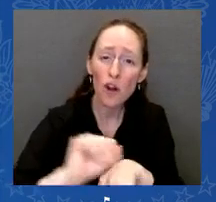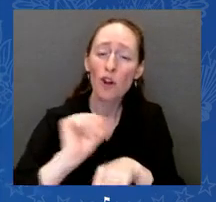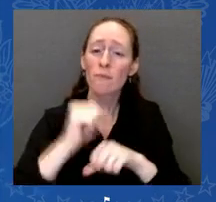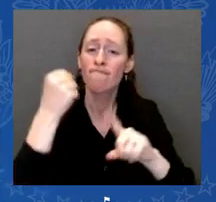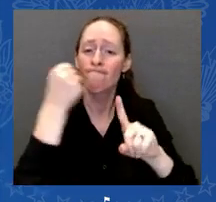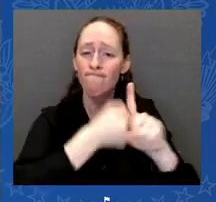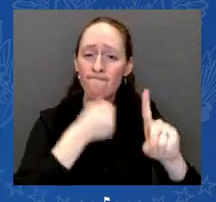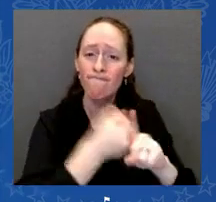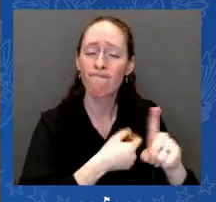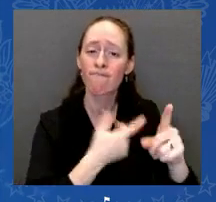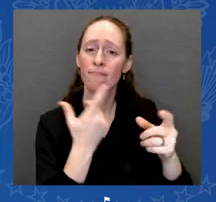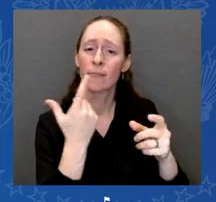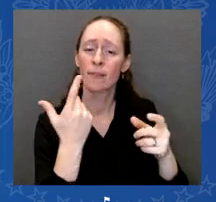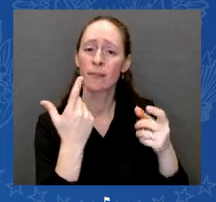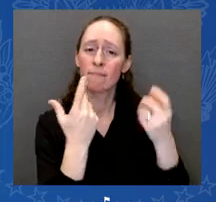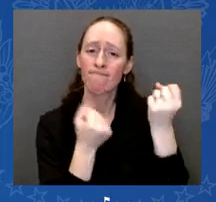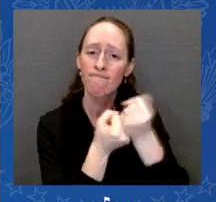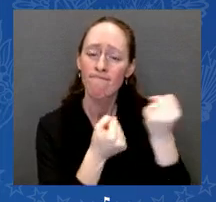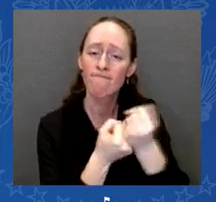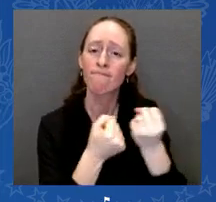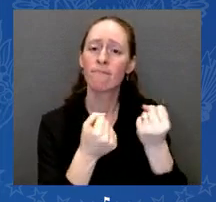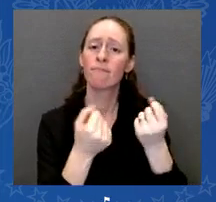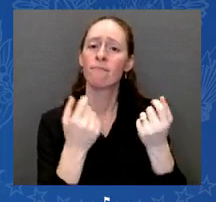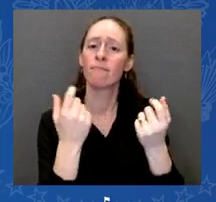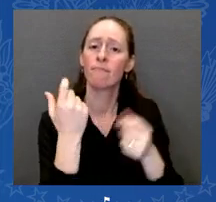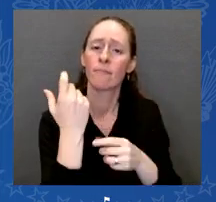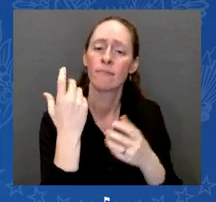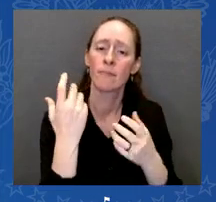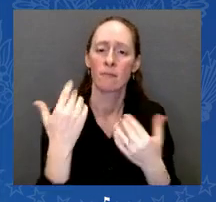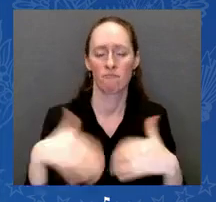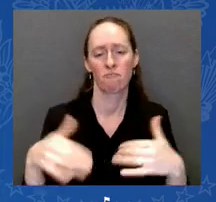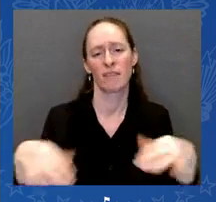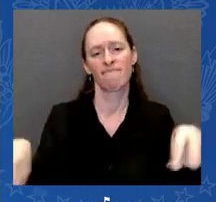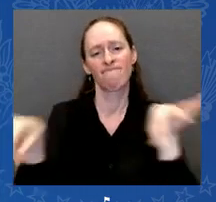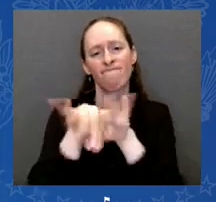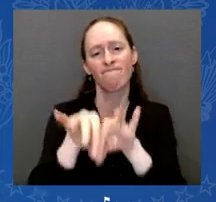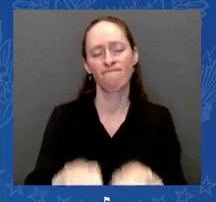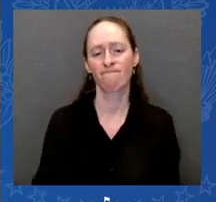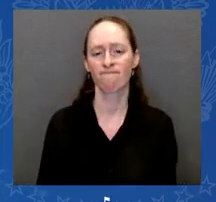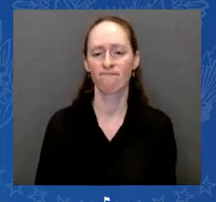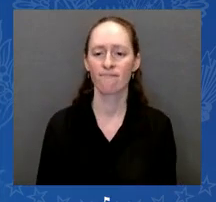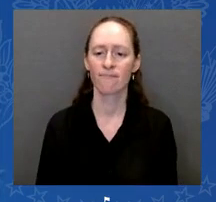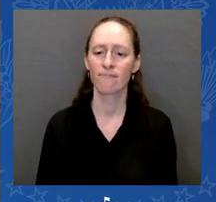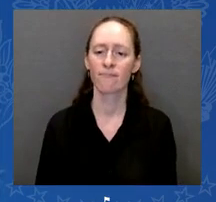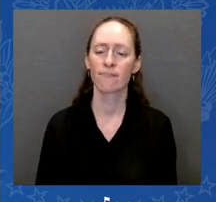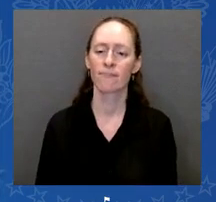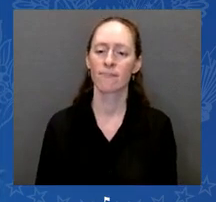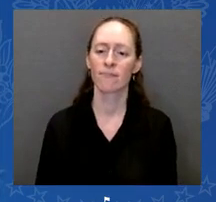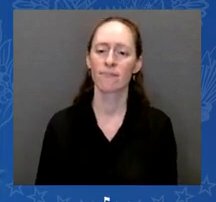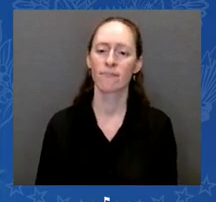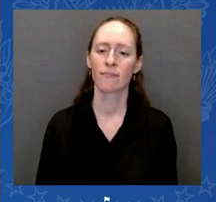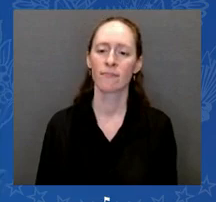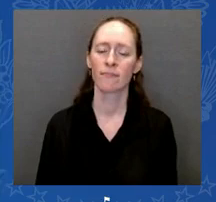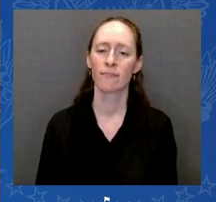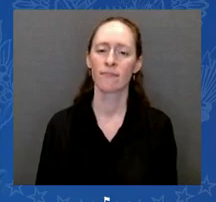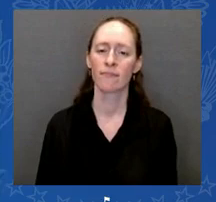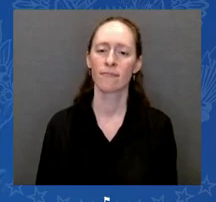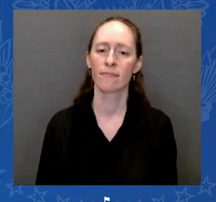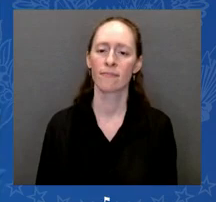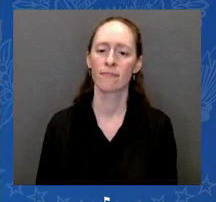Rector Morgan, thank you for welcoming us to St. Mark's to remember, to heal, and to